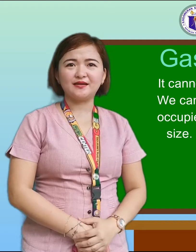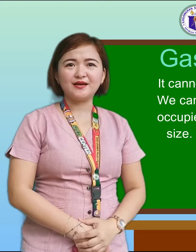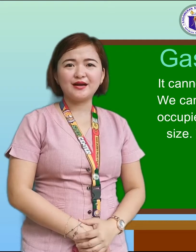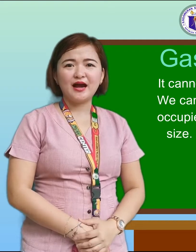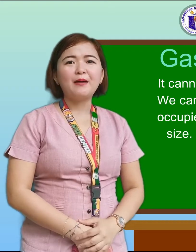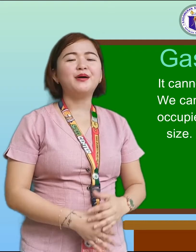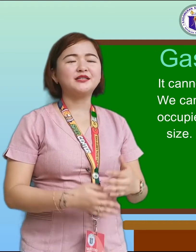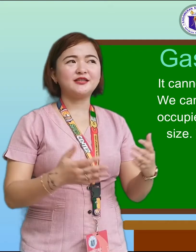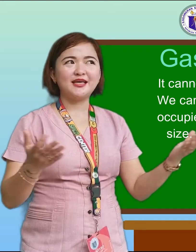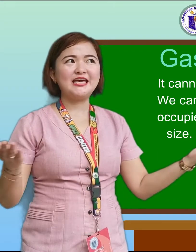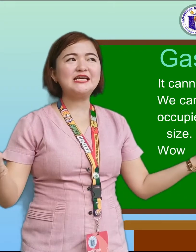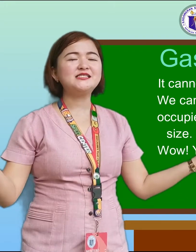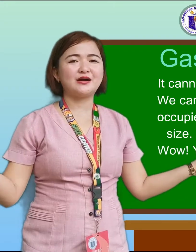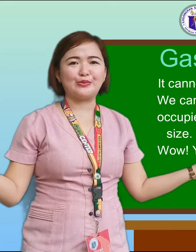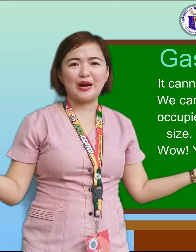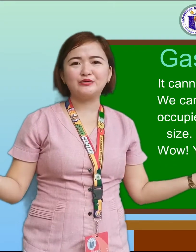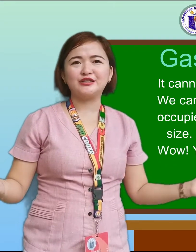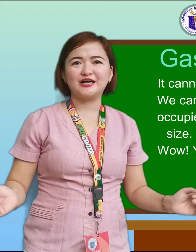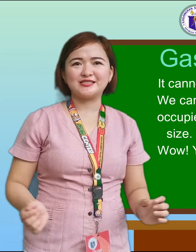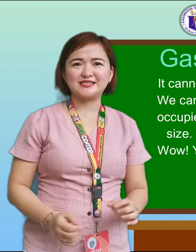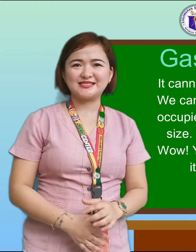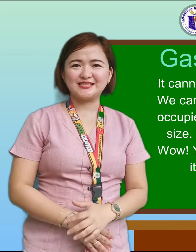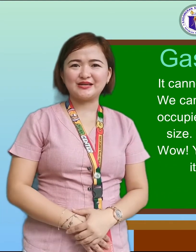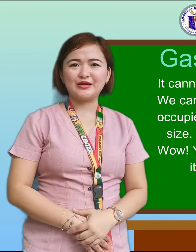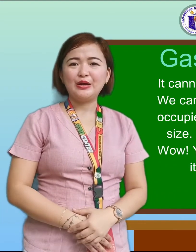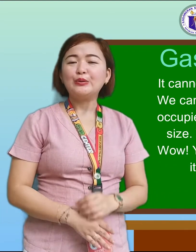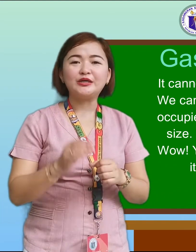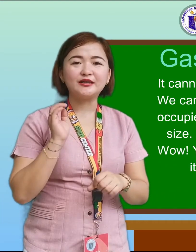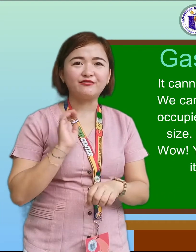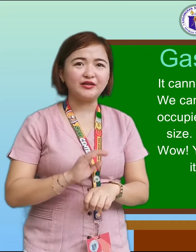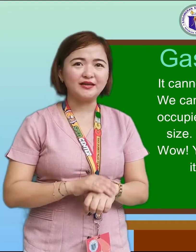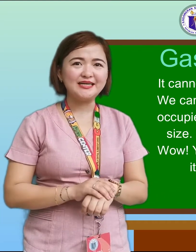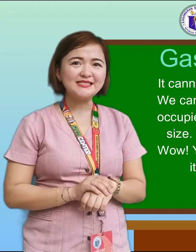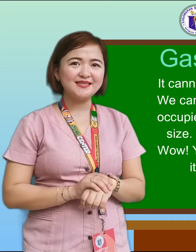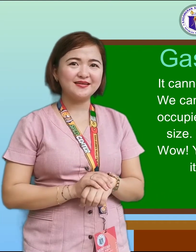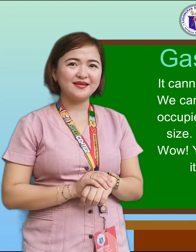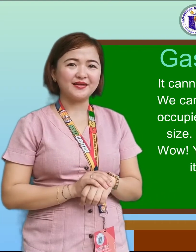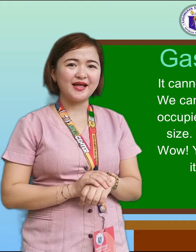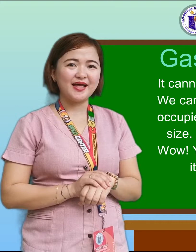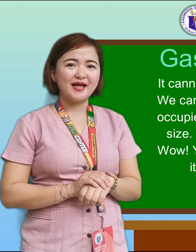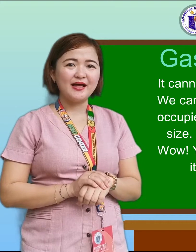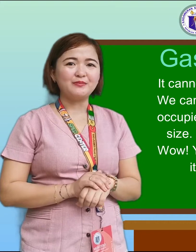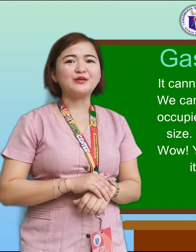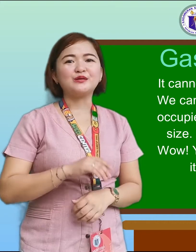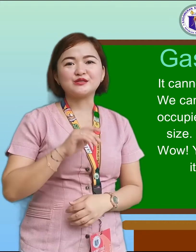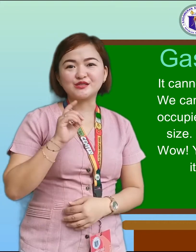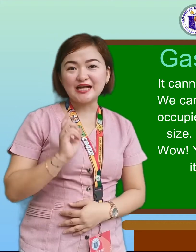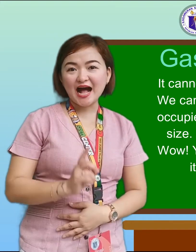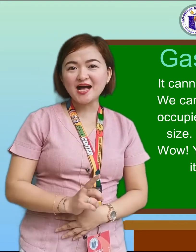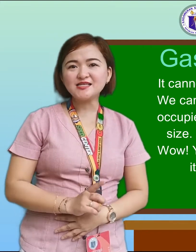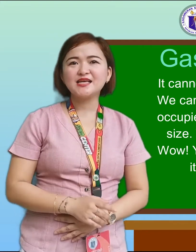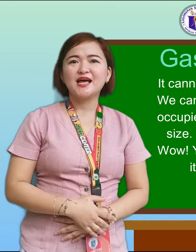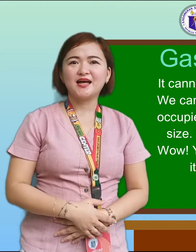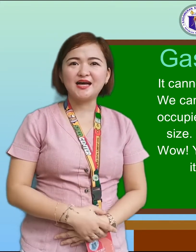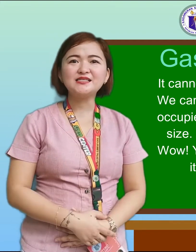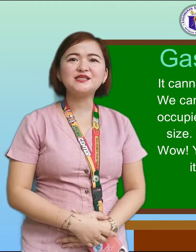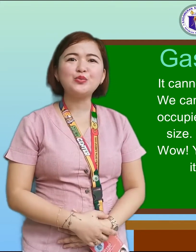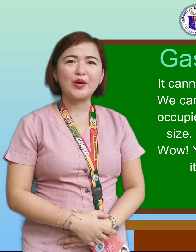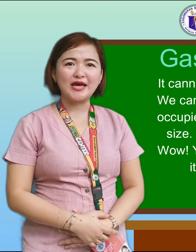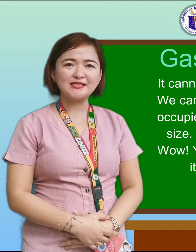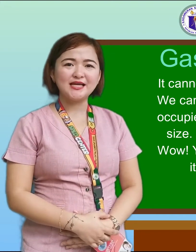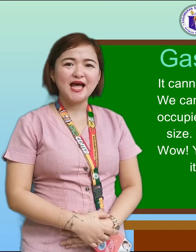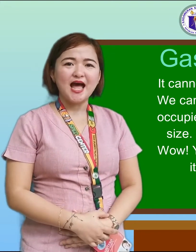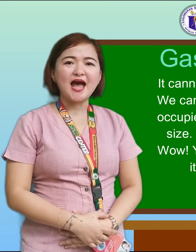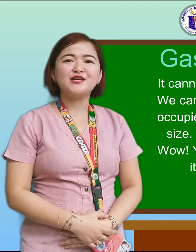seen But is around us We can feel it Because gas Has